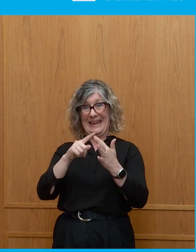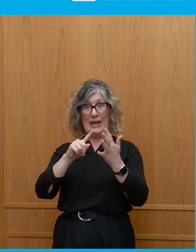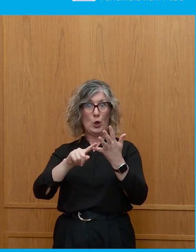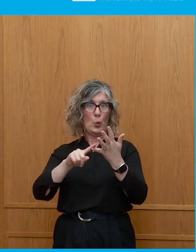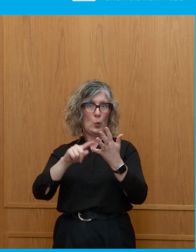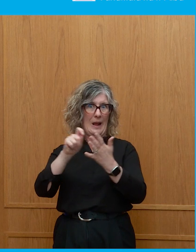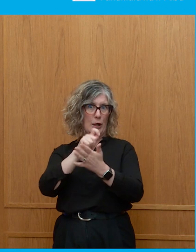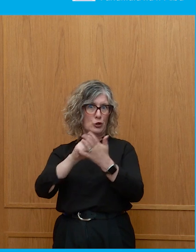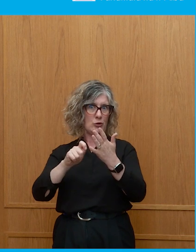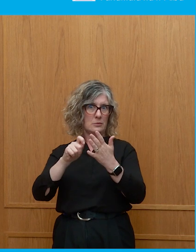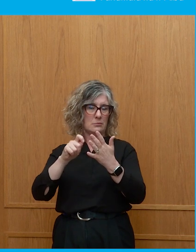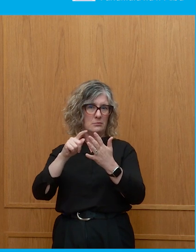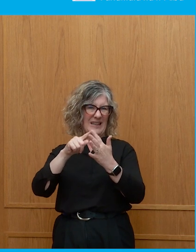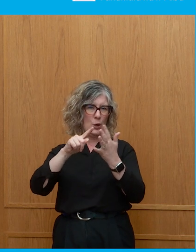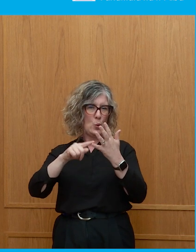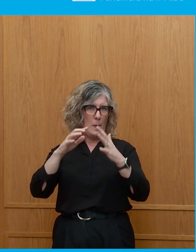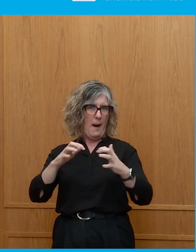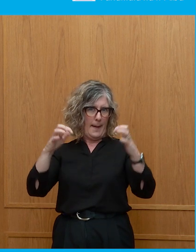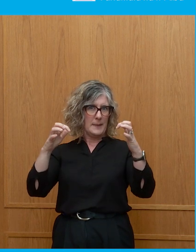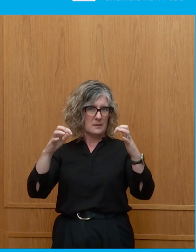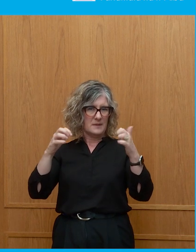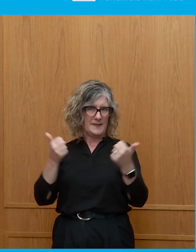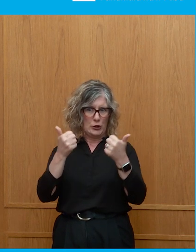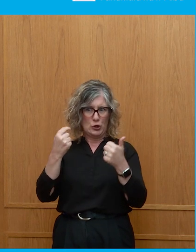to the EU parliament, which